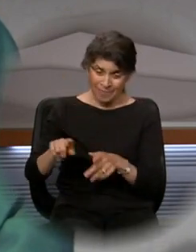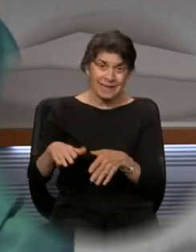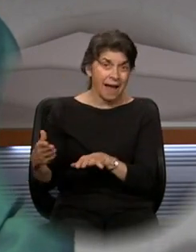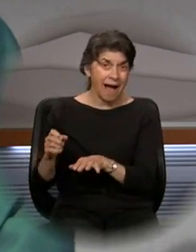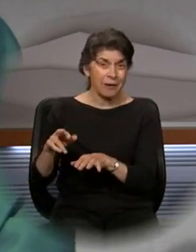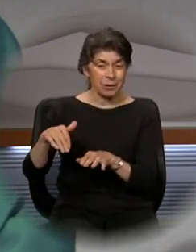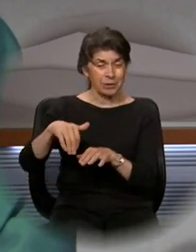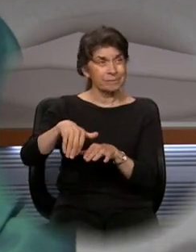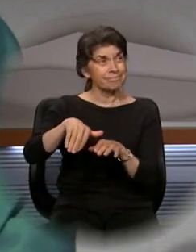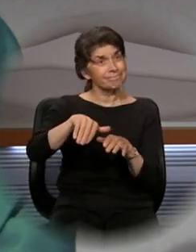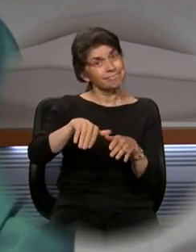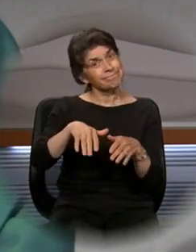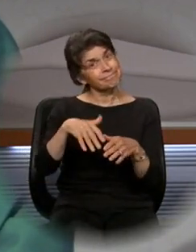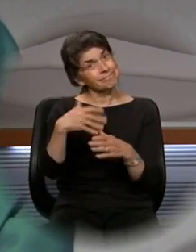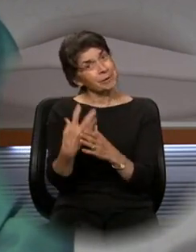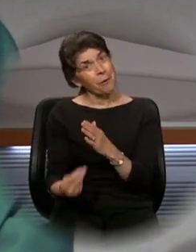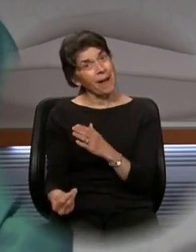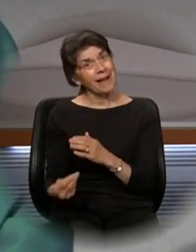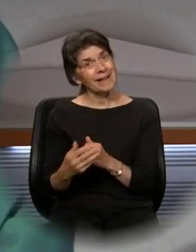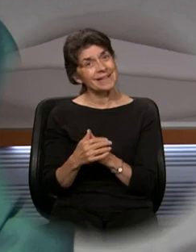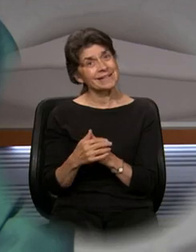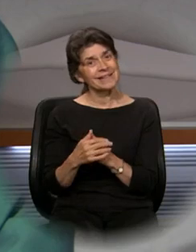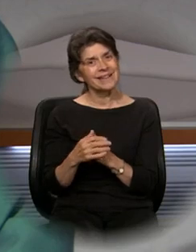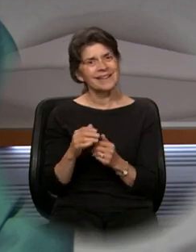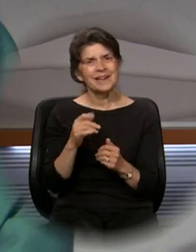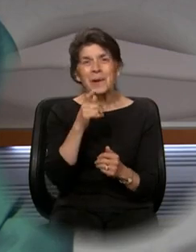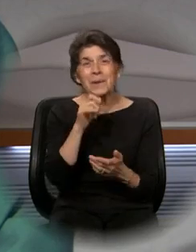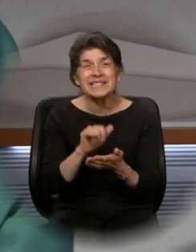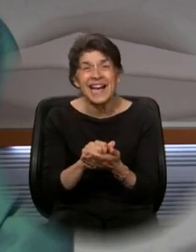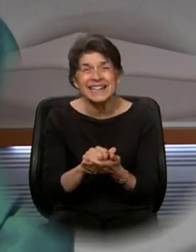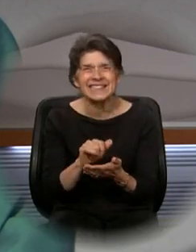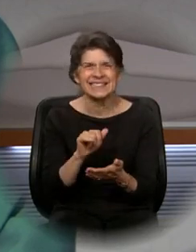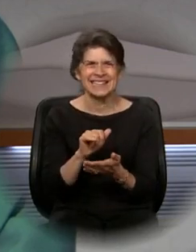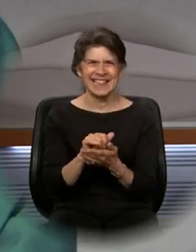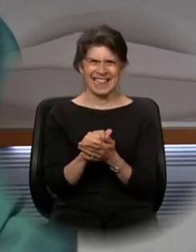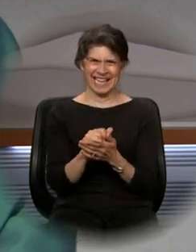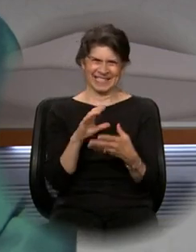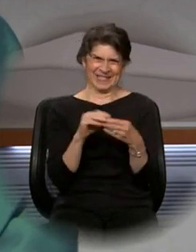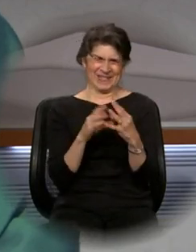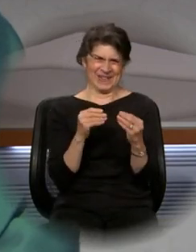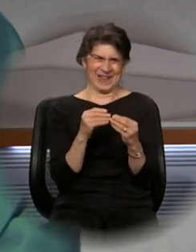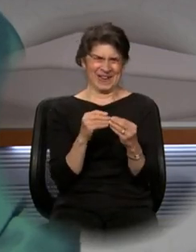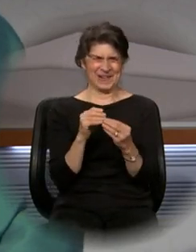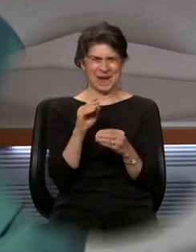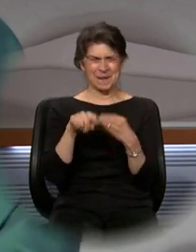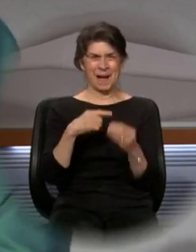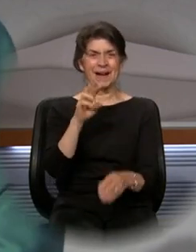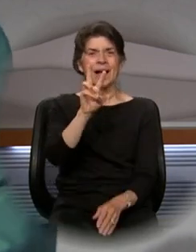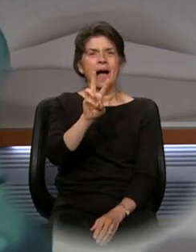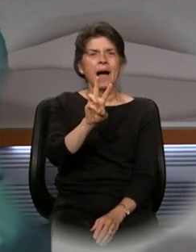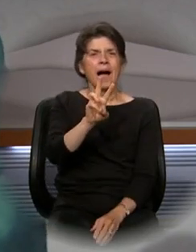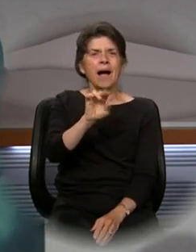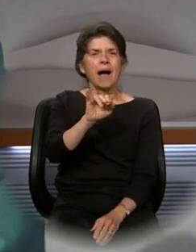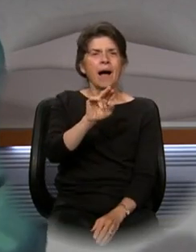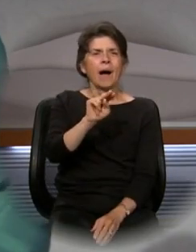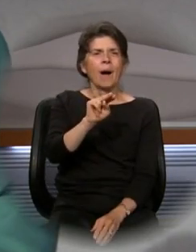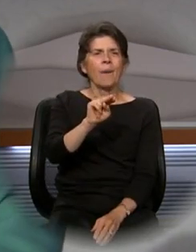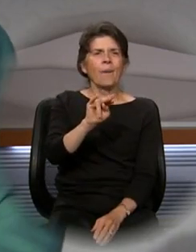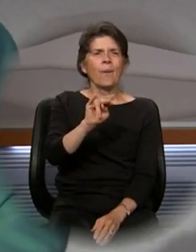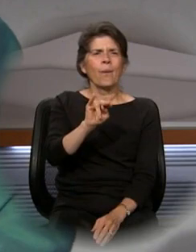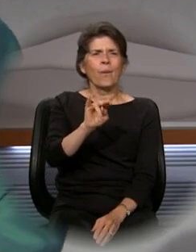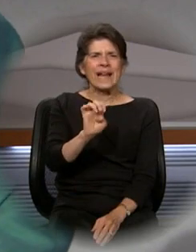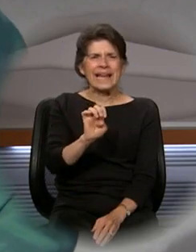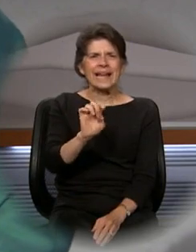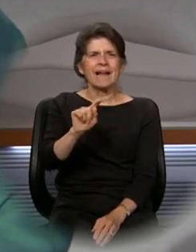away. And that's Winnie the Pooh, by the way. But I also totally believe and share too that